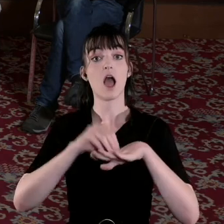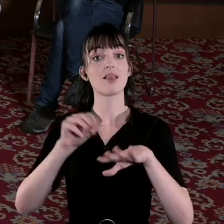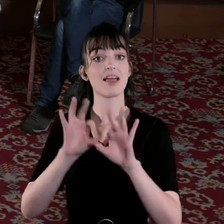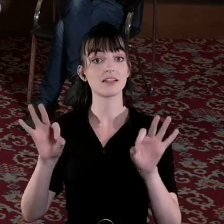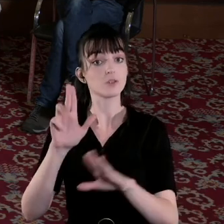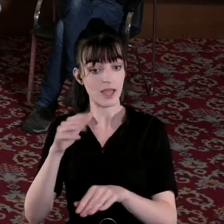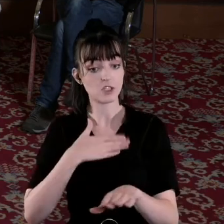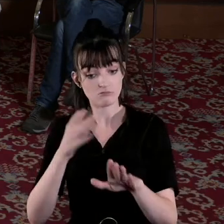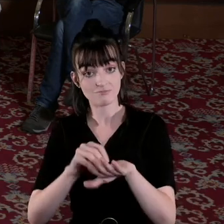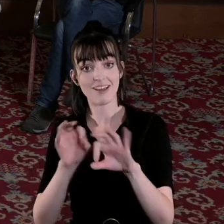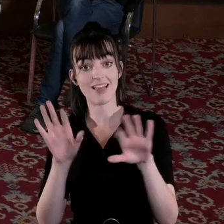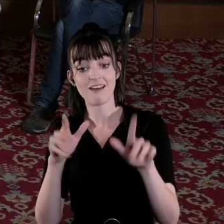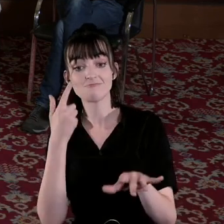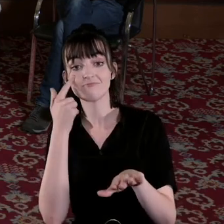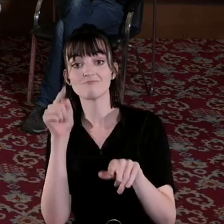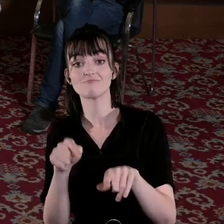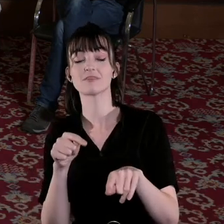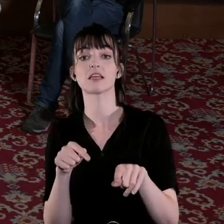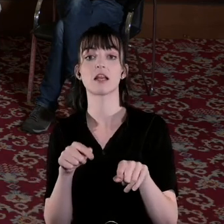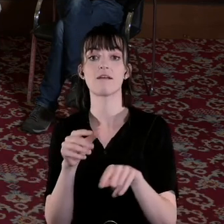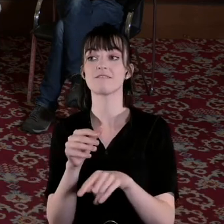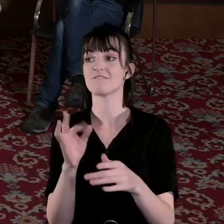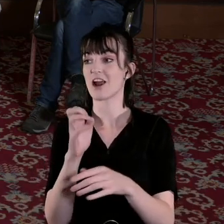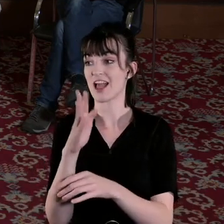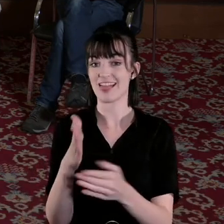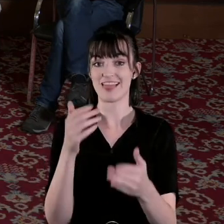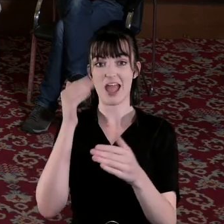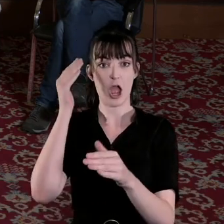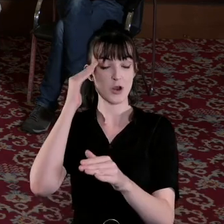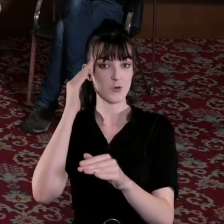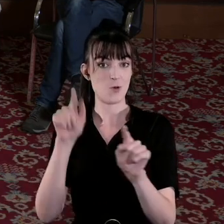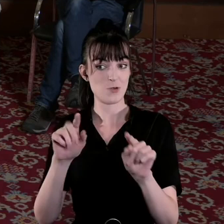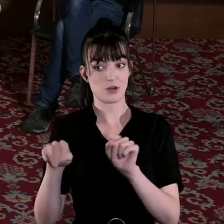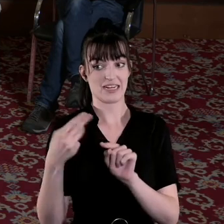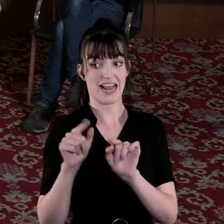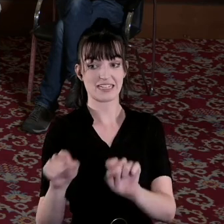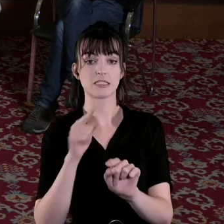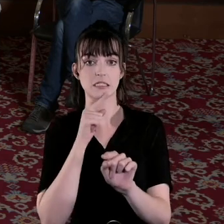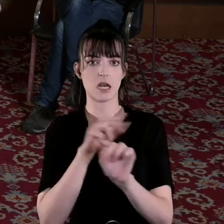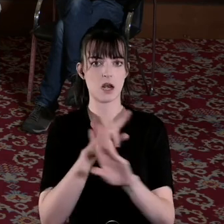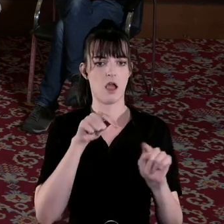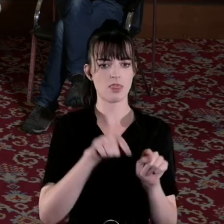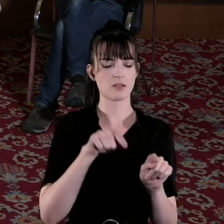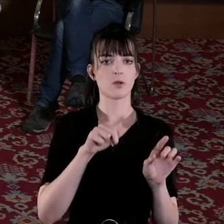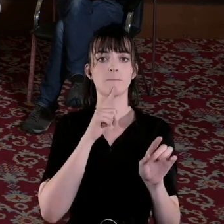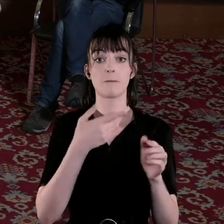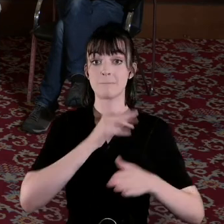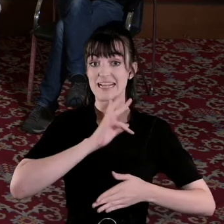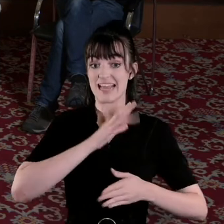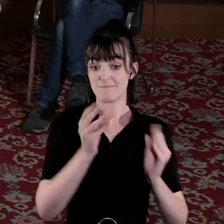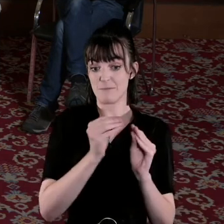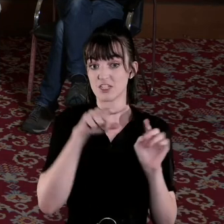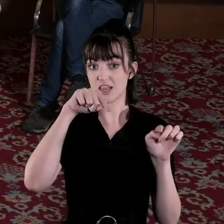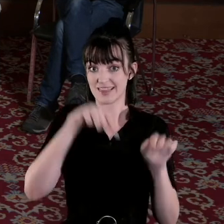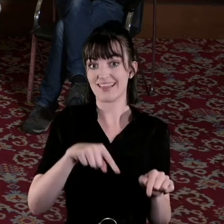just go online and have a look at that Fergal I know you're in the next Machnaf so you're not in that volume but myself and a range of others so